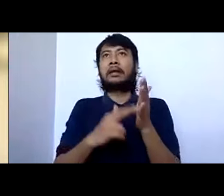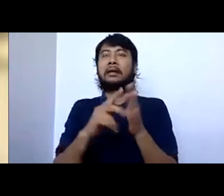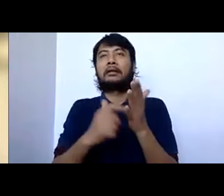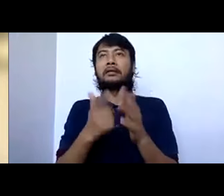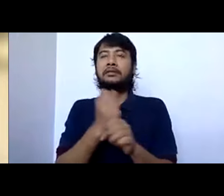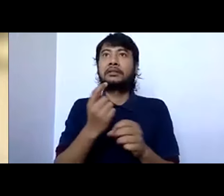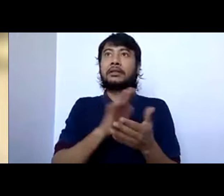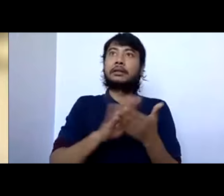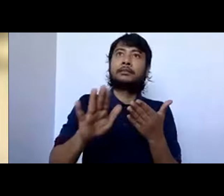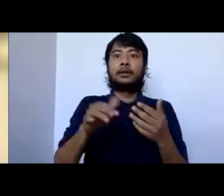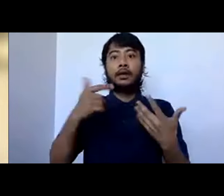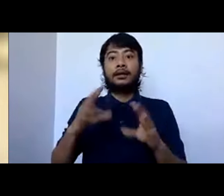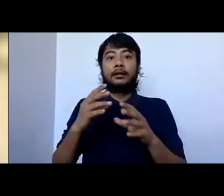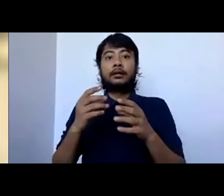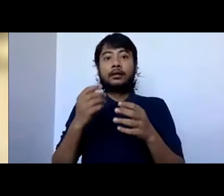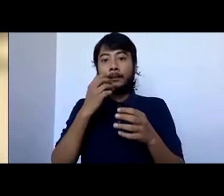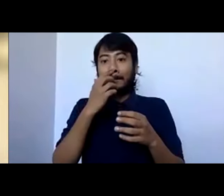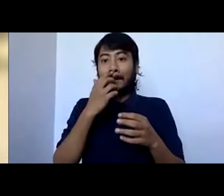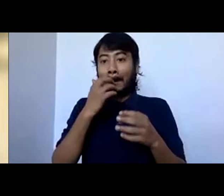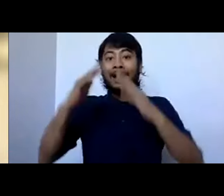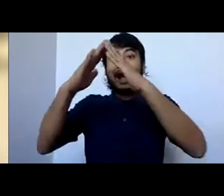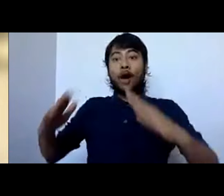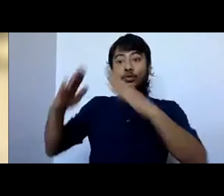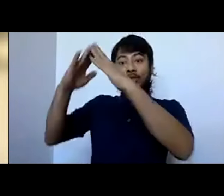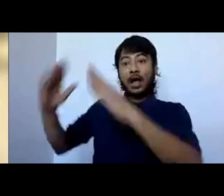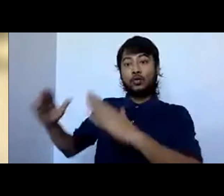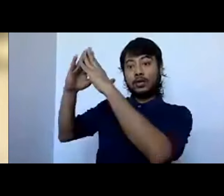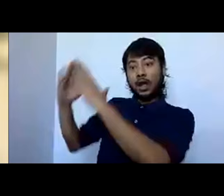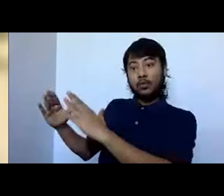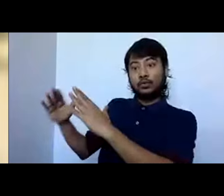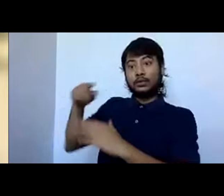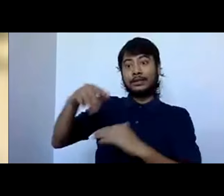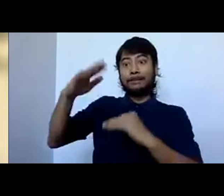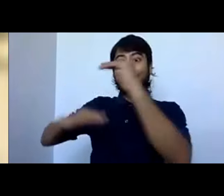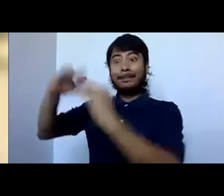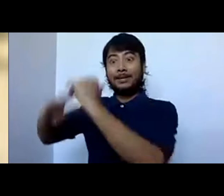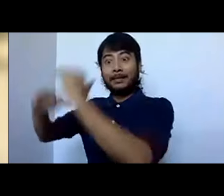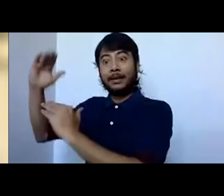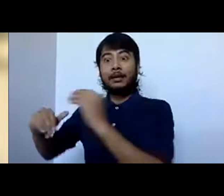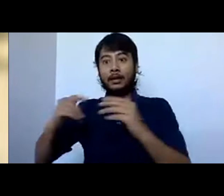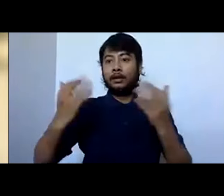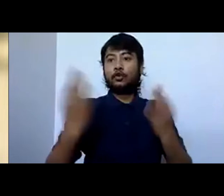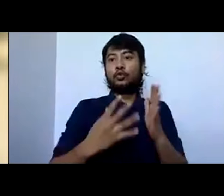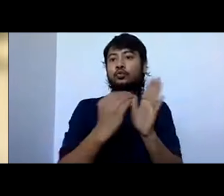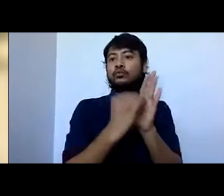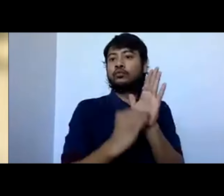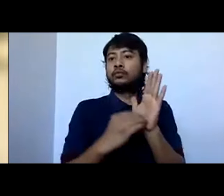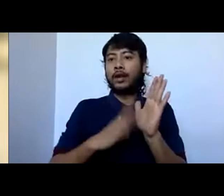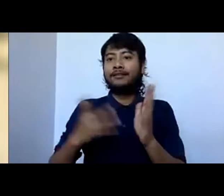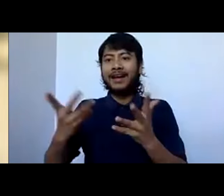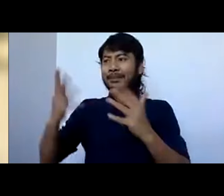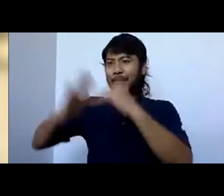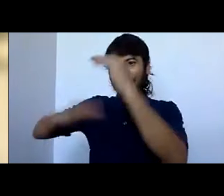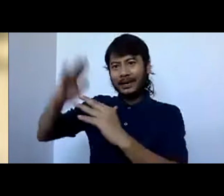clean standard on how these houses are built. We're cutting down emissions from building and construction. Rather, parliament